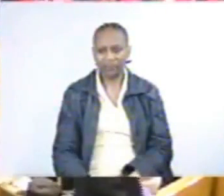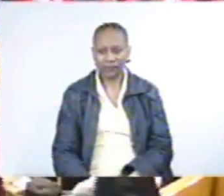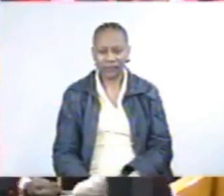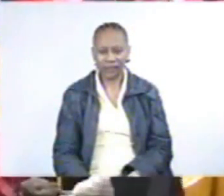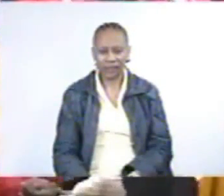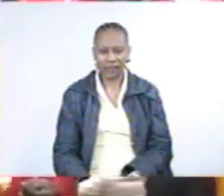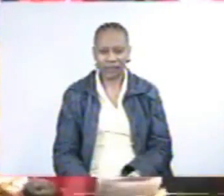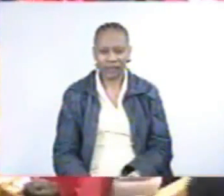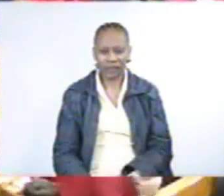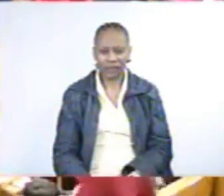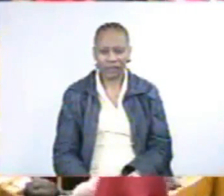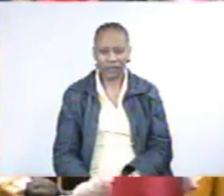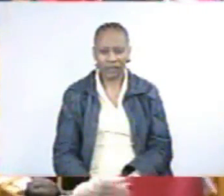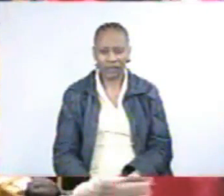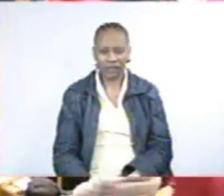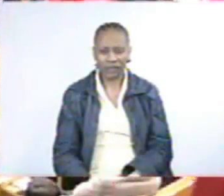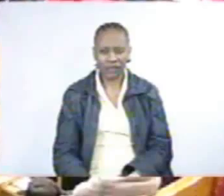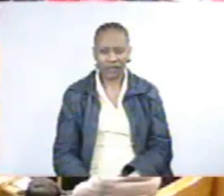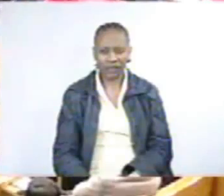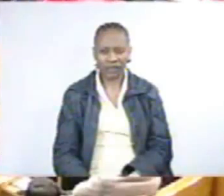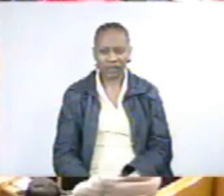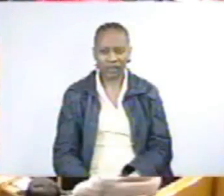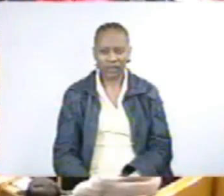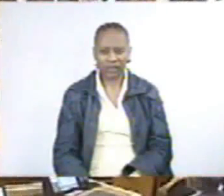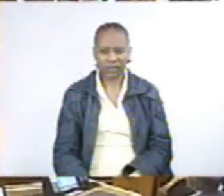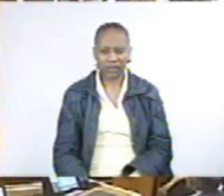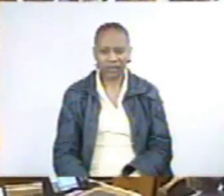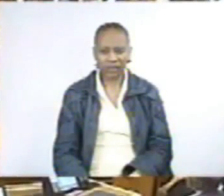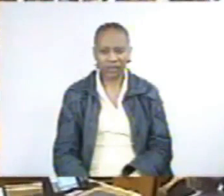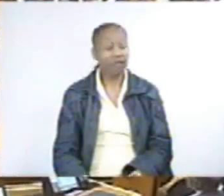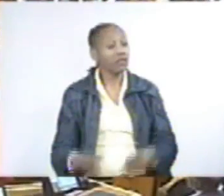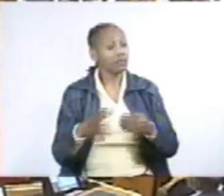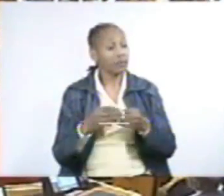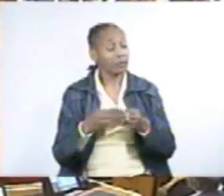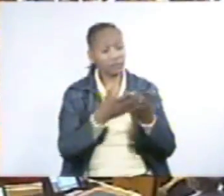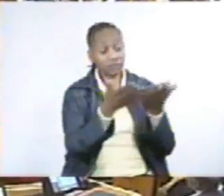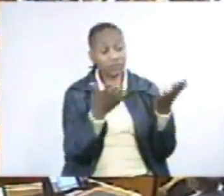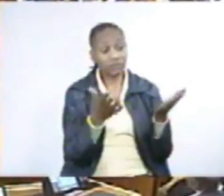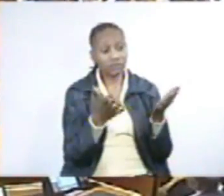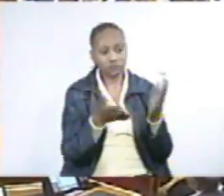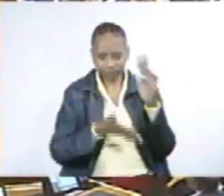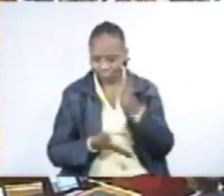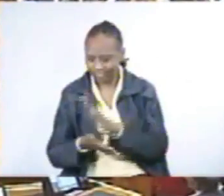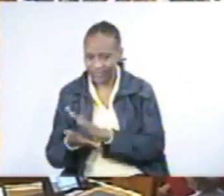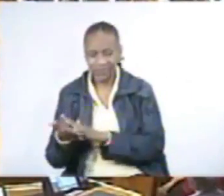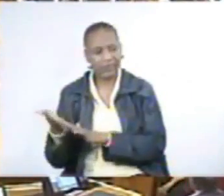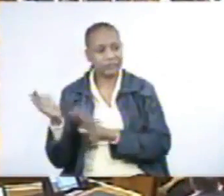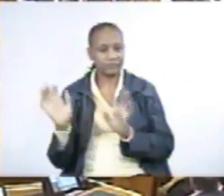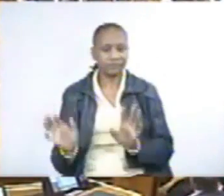in Marikana. Okay. murdered people